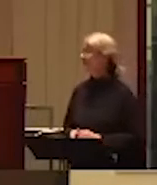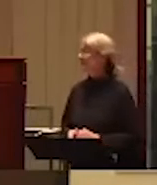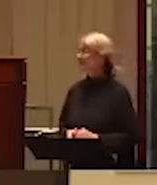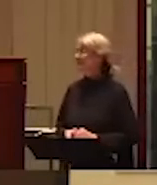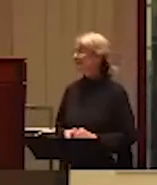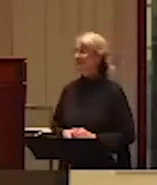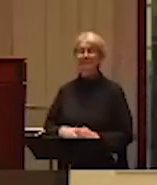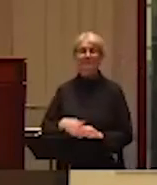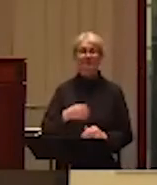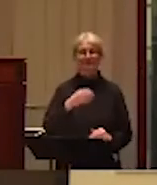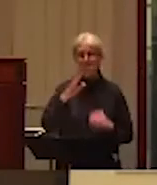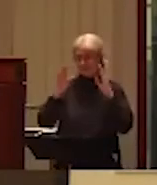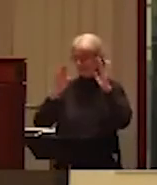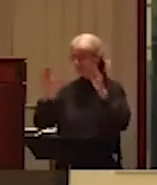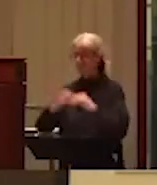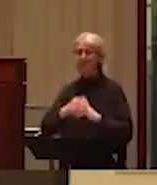Good evening.